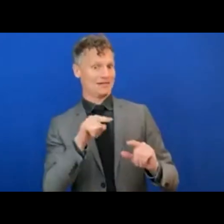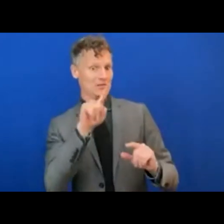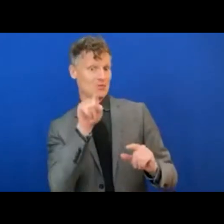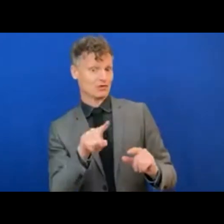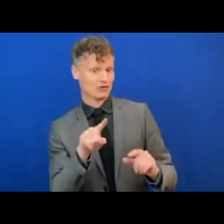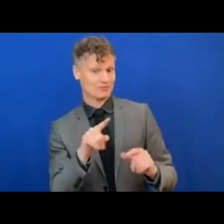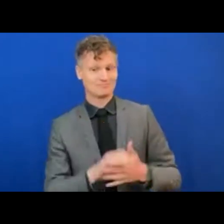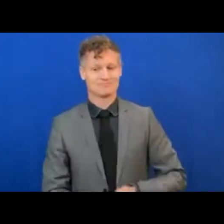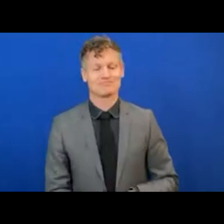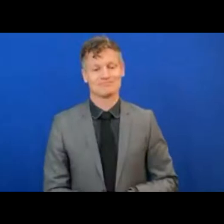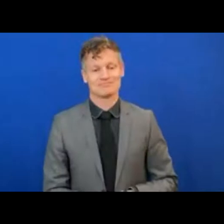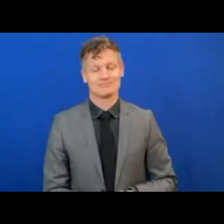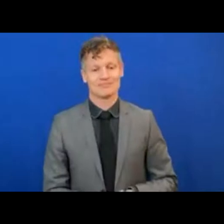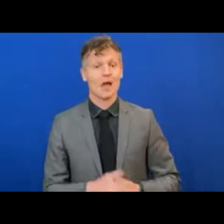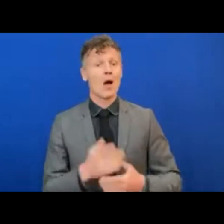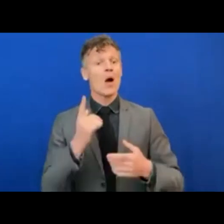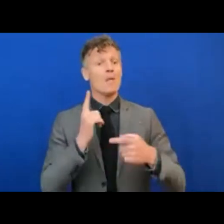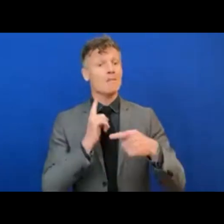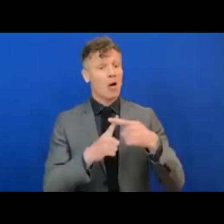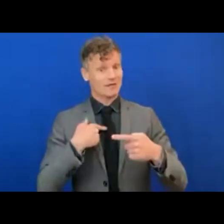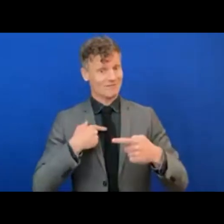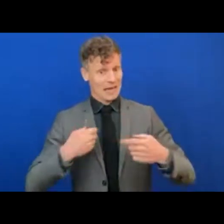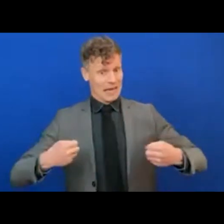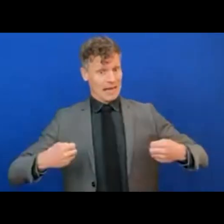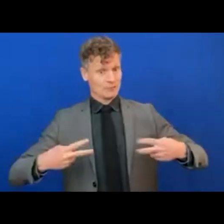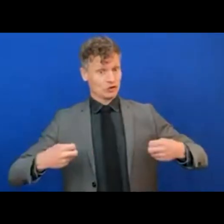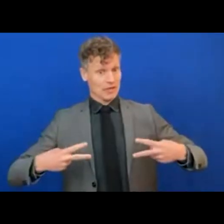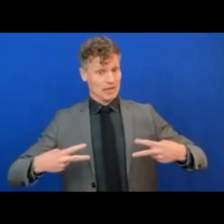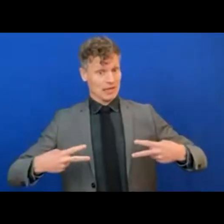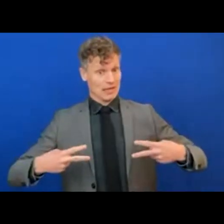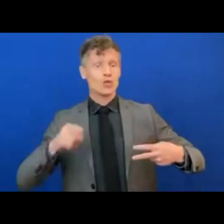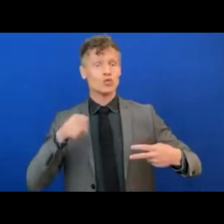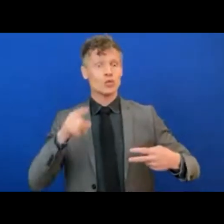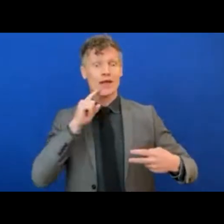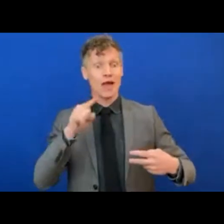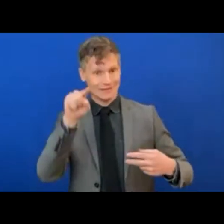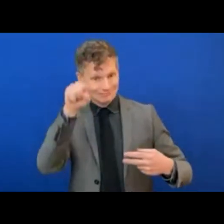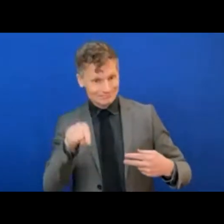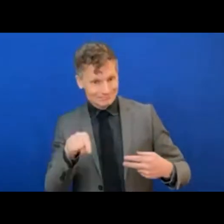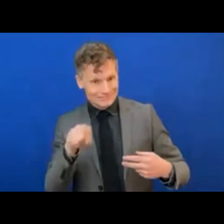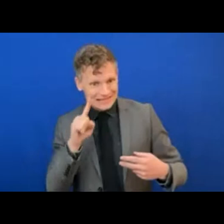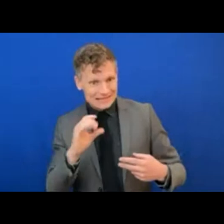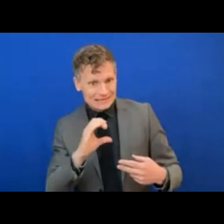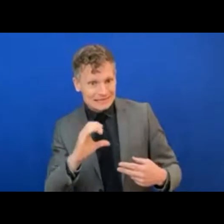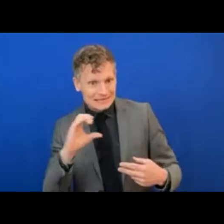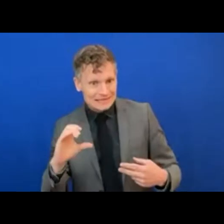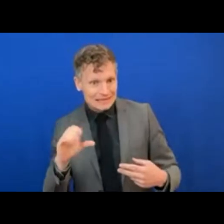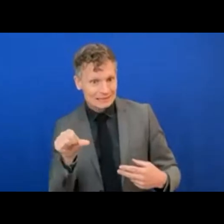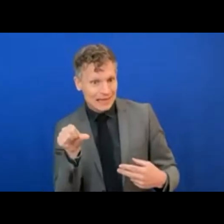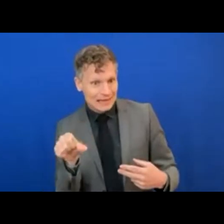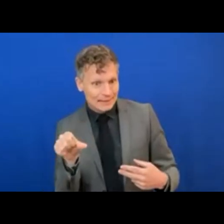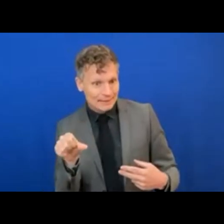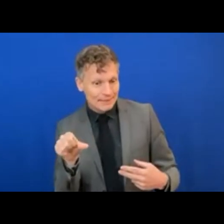captioning services so that you can activate by clicking on closed caption in the bottom